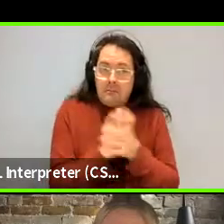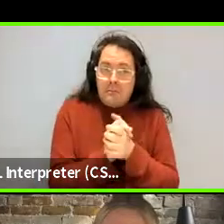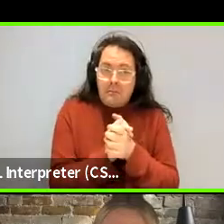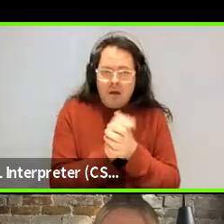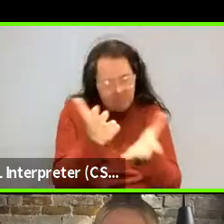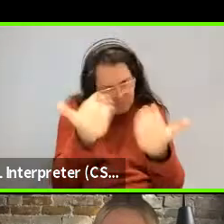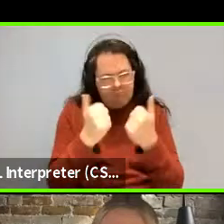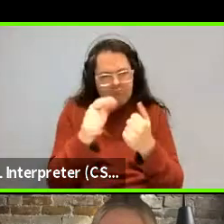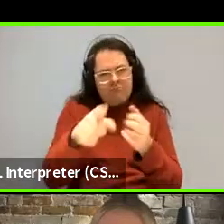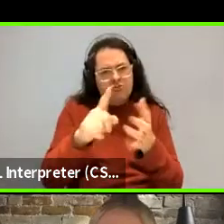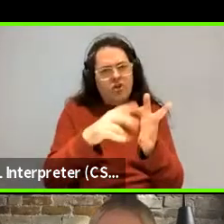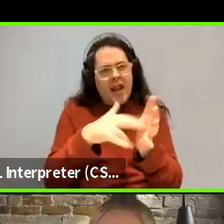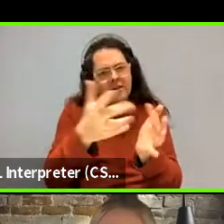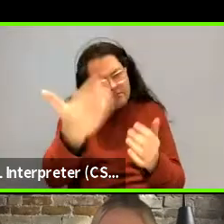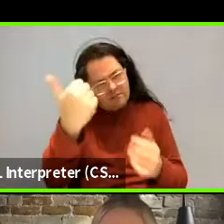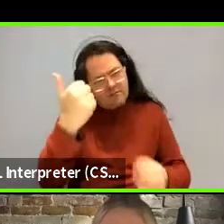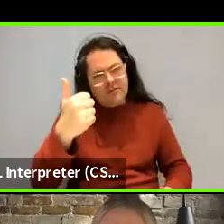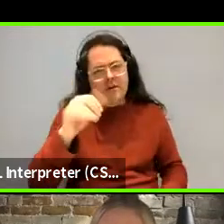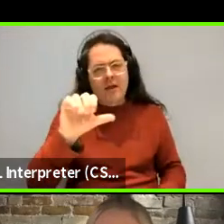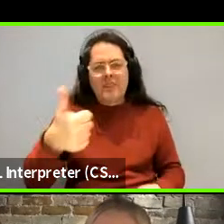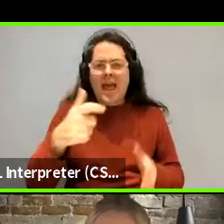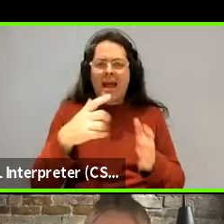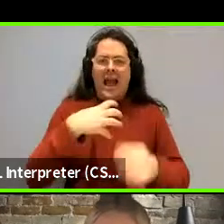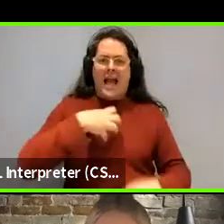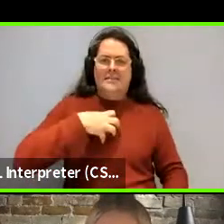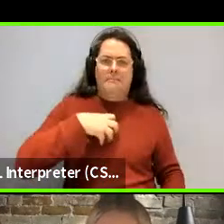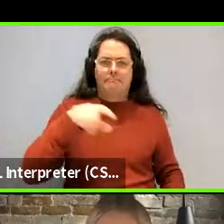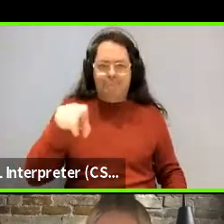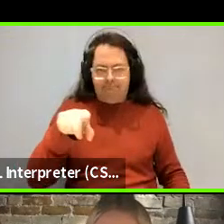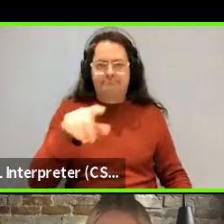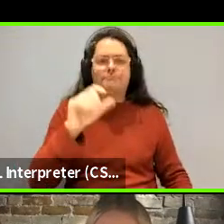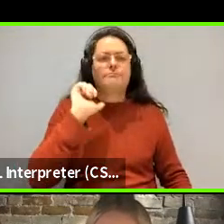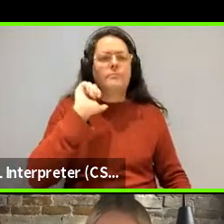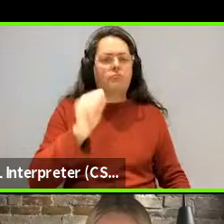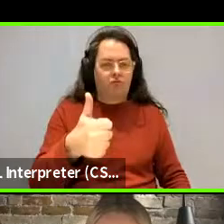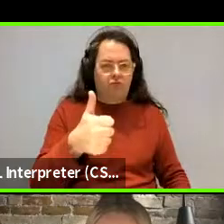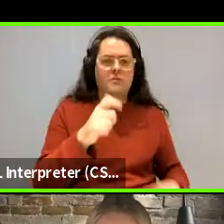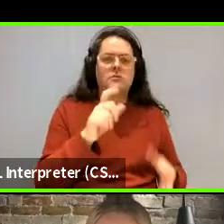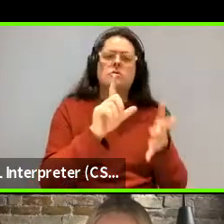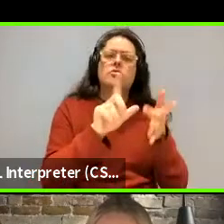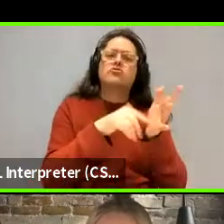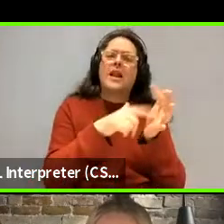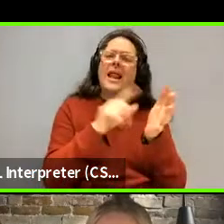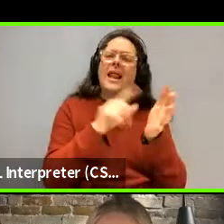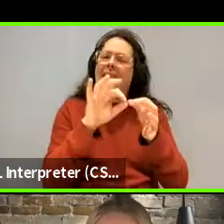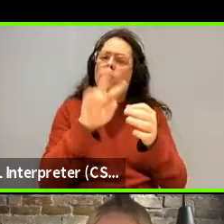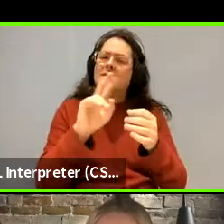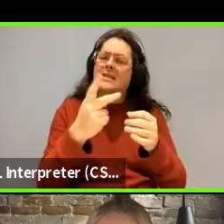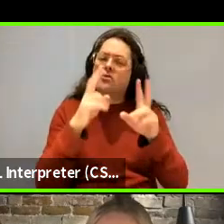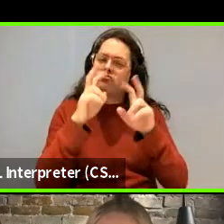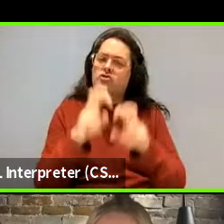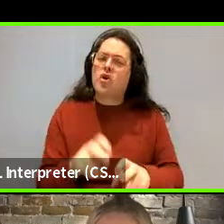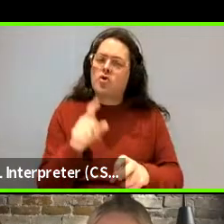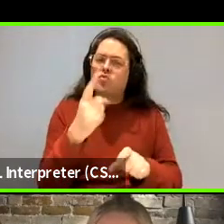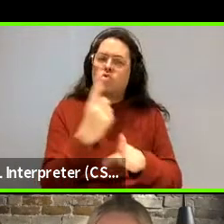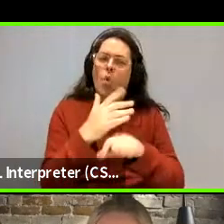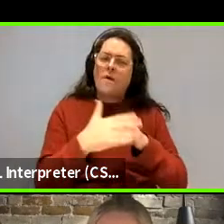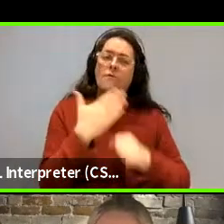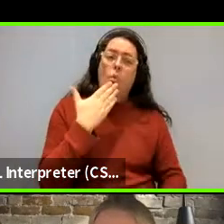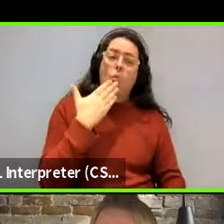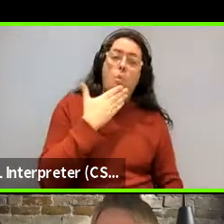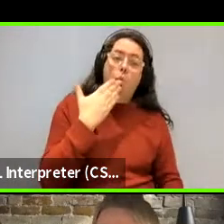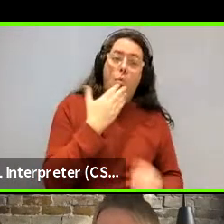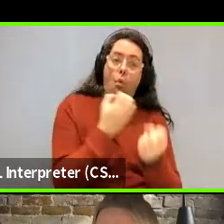Go, go ahead, Jeanette, please. And then, and then we'll take Adam next. Okay. It was, it was related to your second study where you talked about how the warm colors tend to be